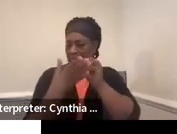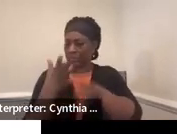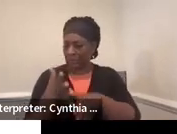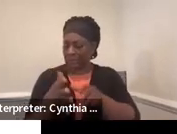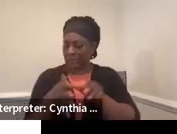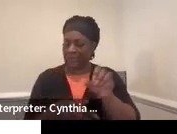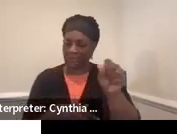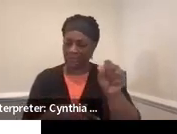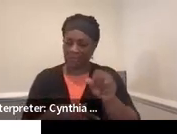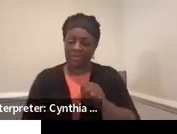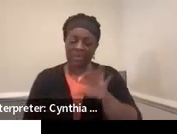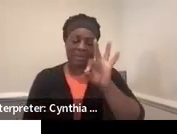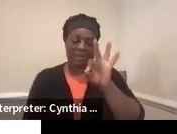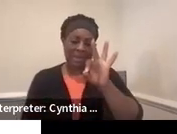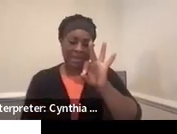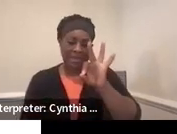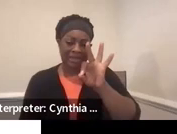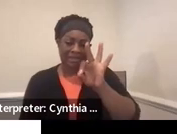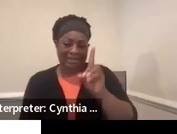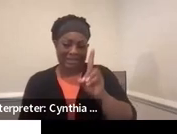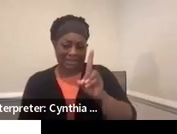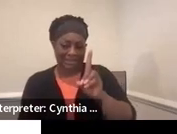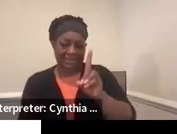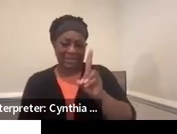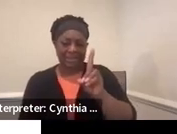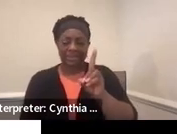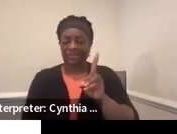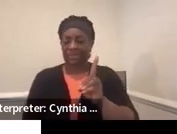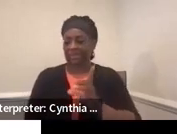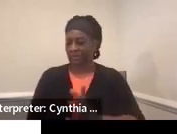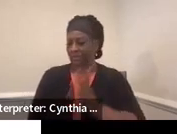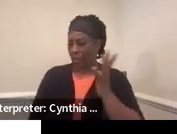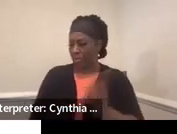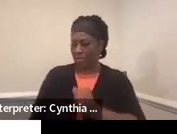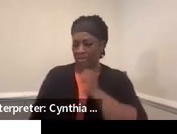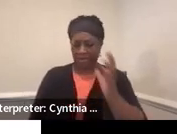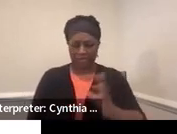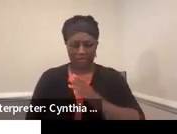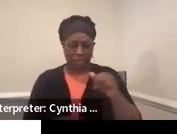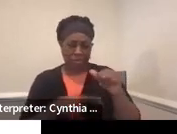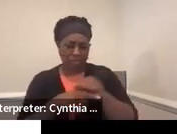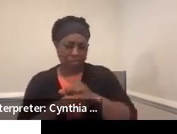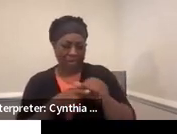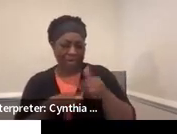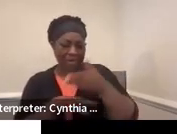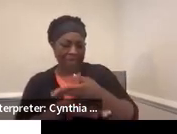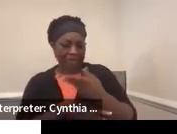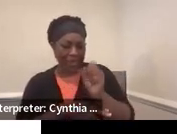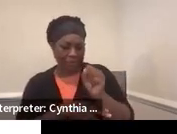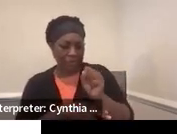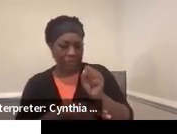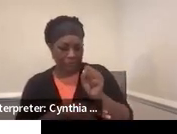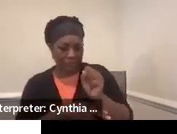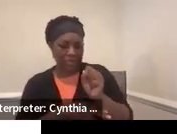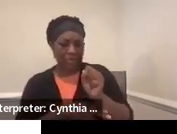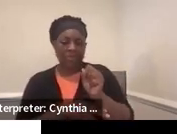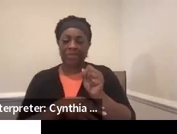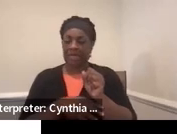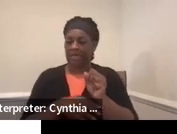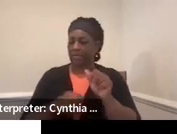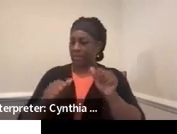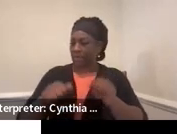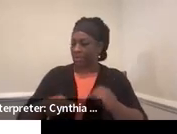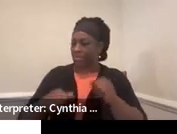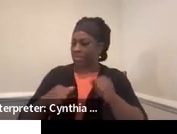So 9D documents the formal or informal training the child will receive after high school that enables them to make